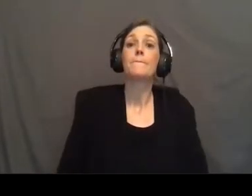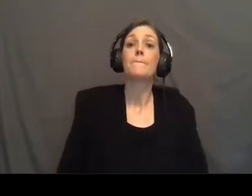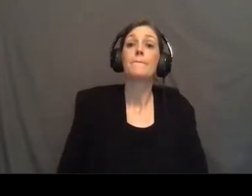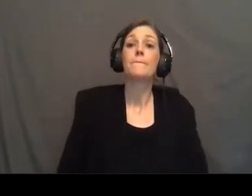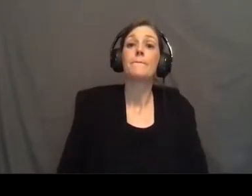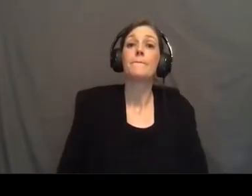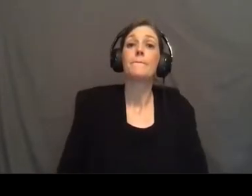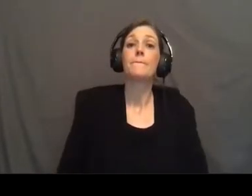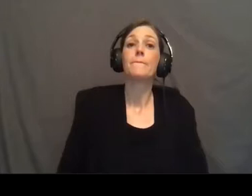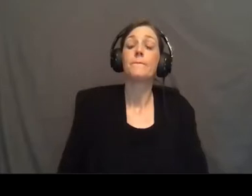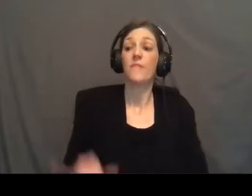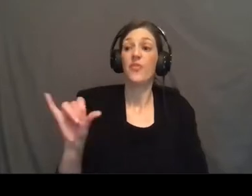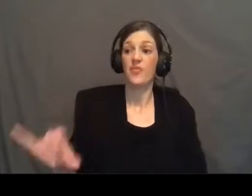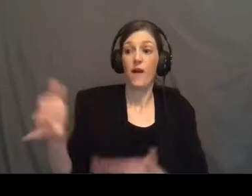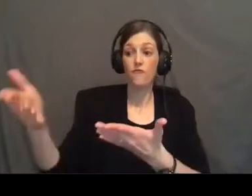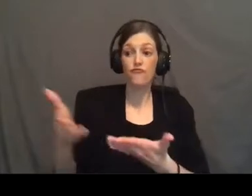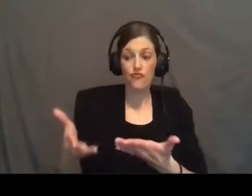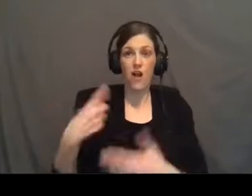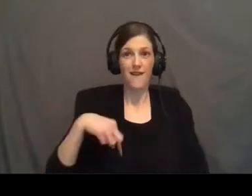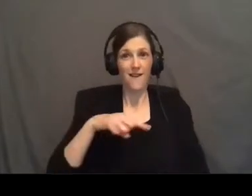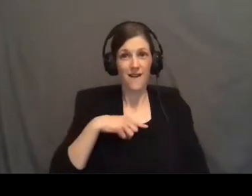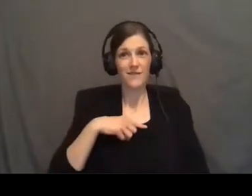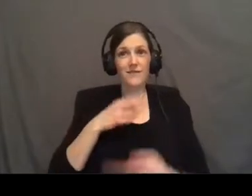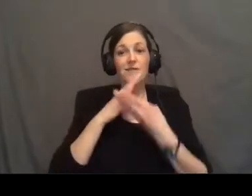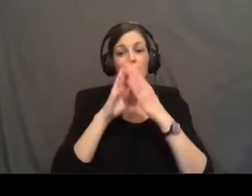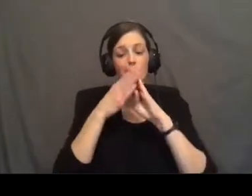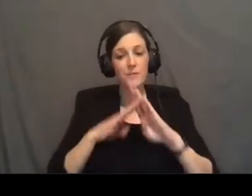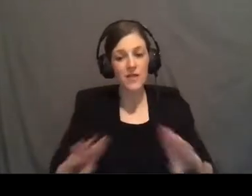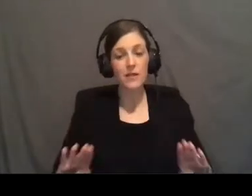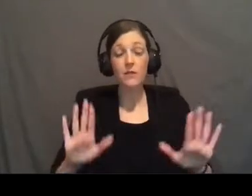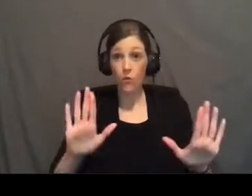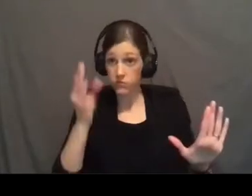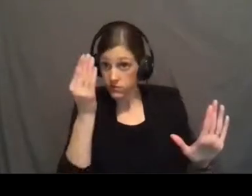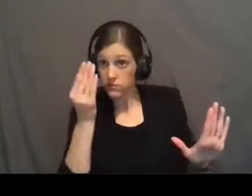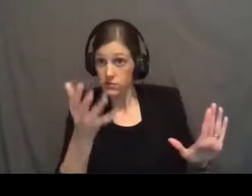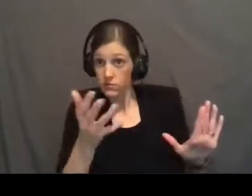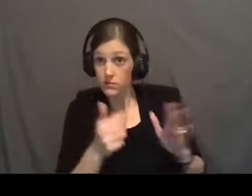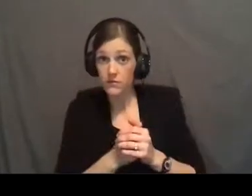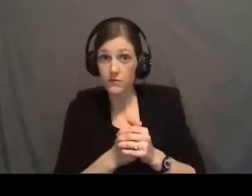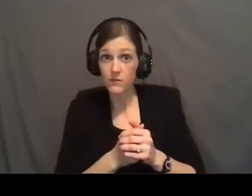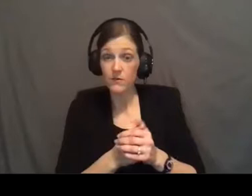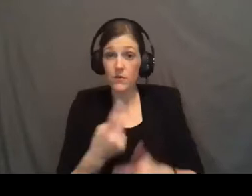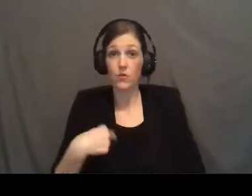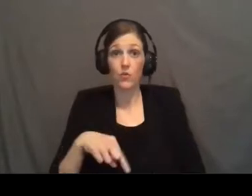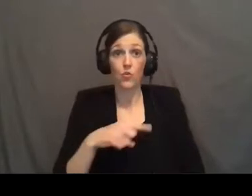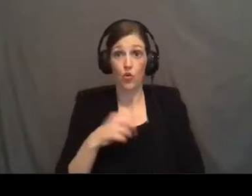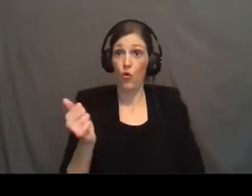that brought us peace oh by the way we're all sheep